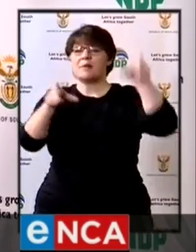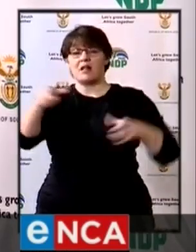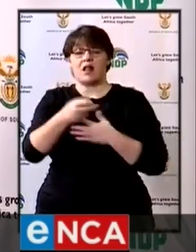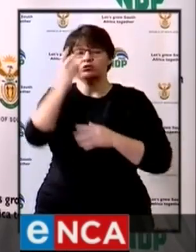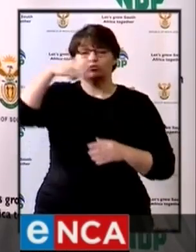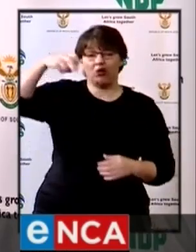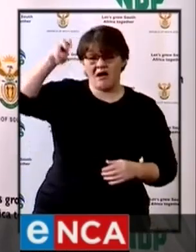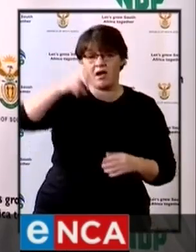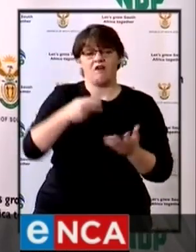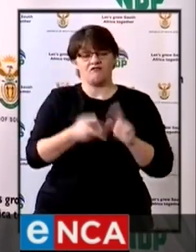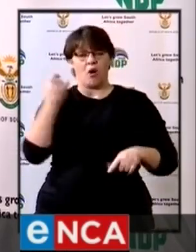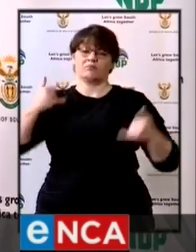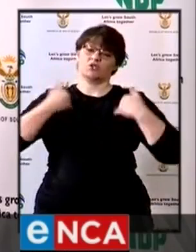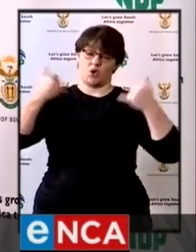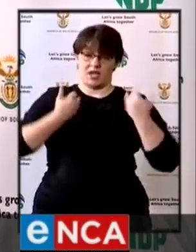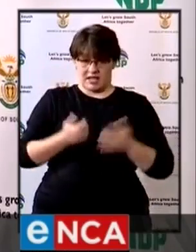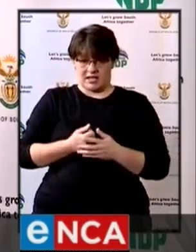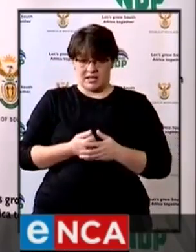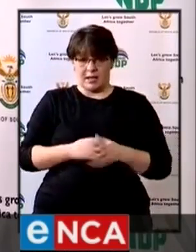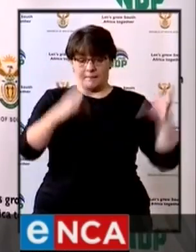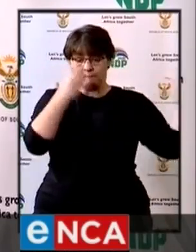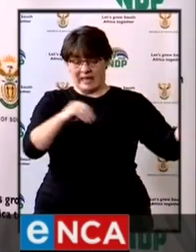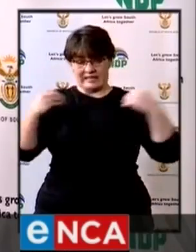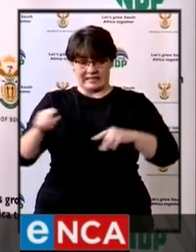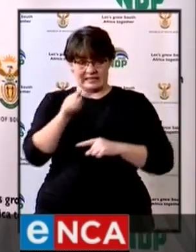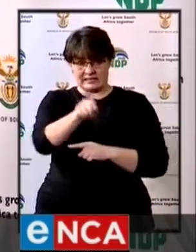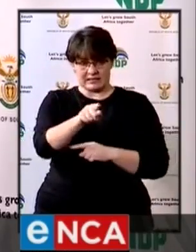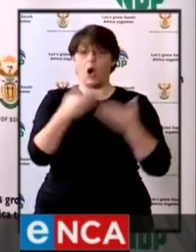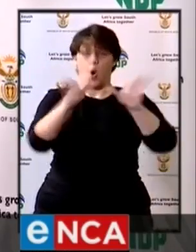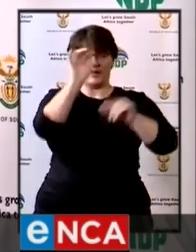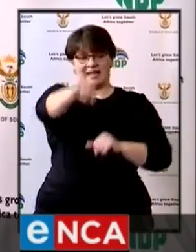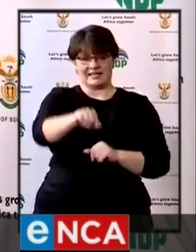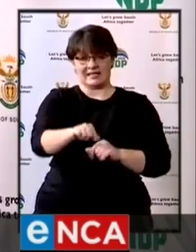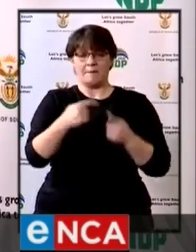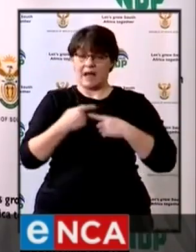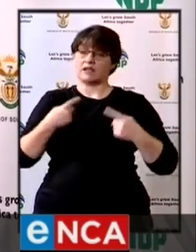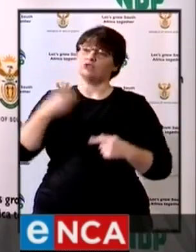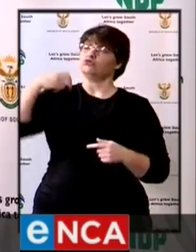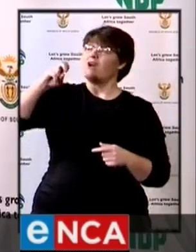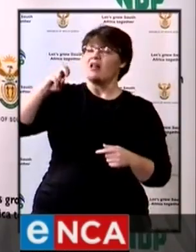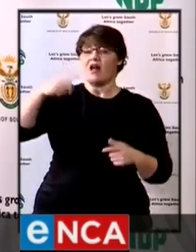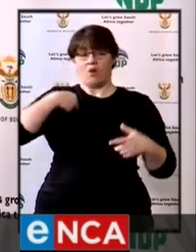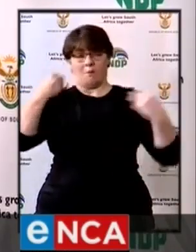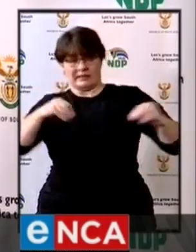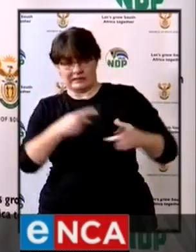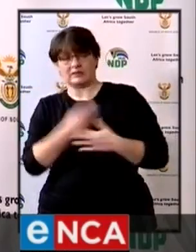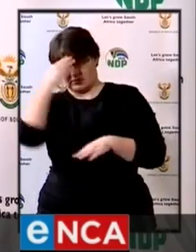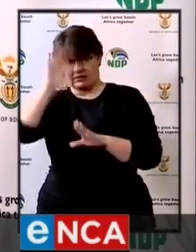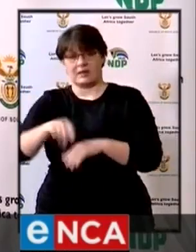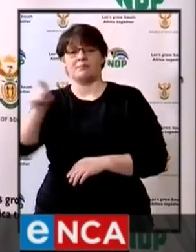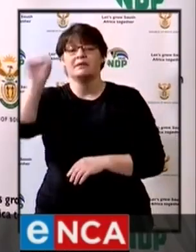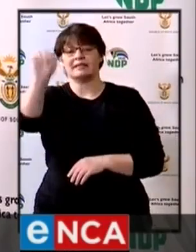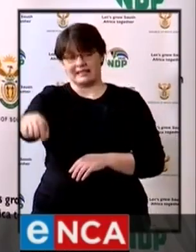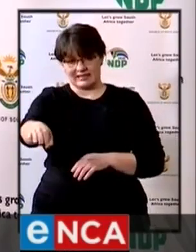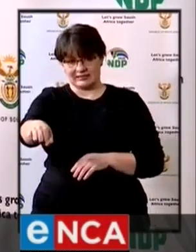tourists who come for recreation. For business purposes, it will be opened. If you need to travel for work purposes and you need to stay